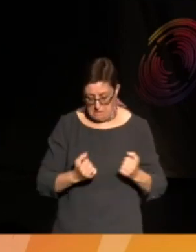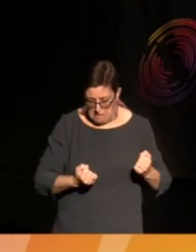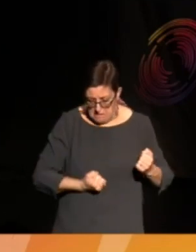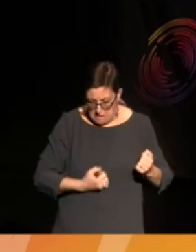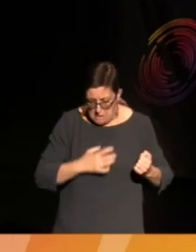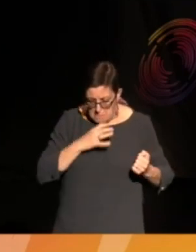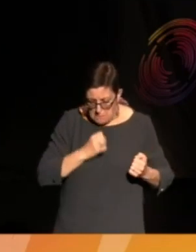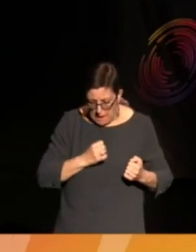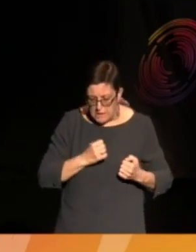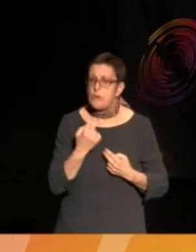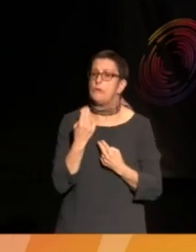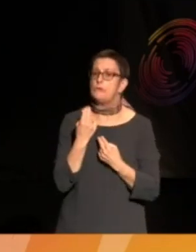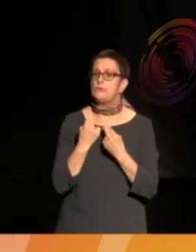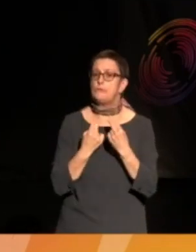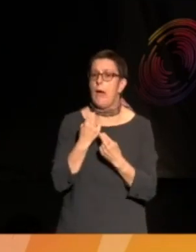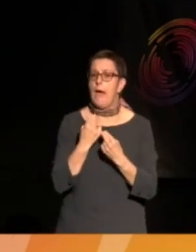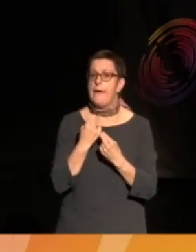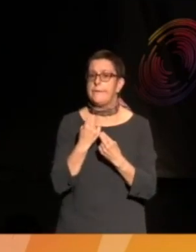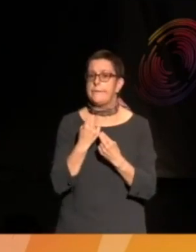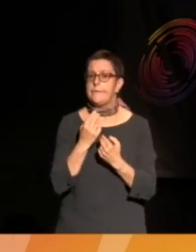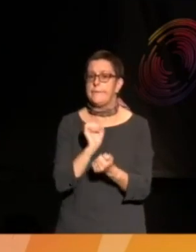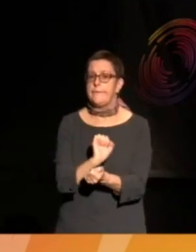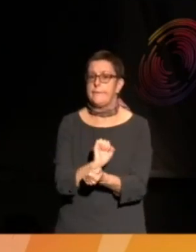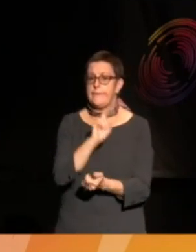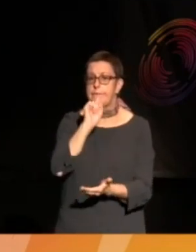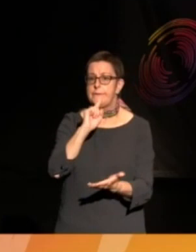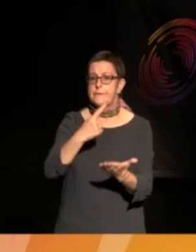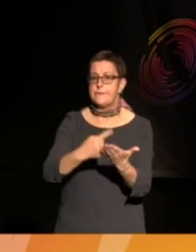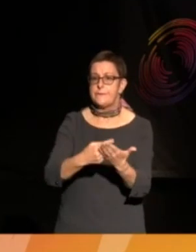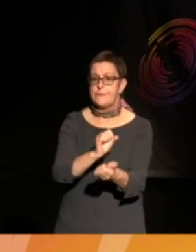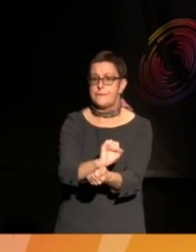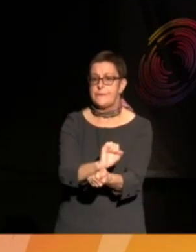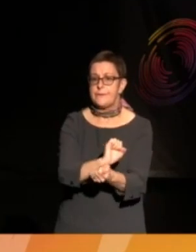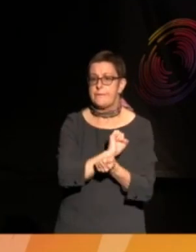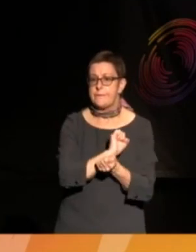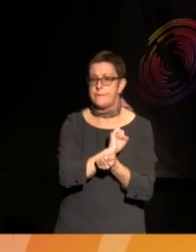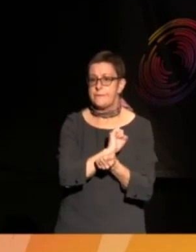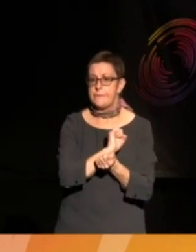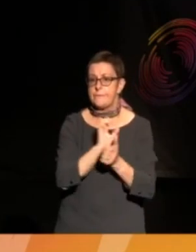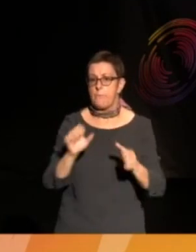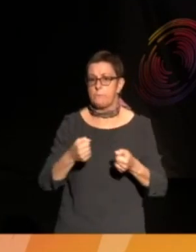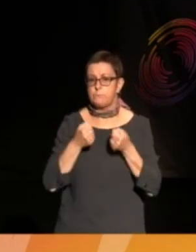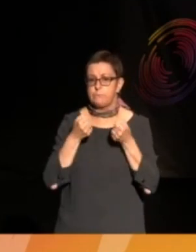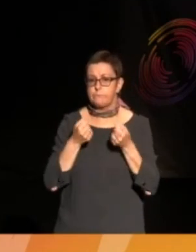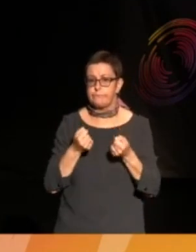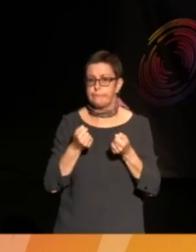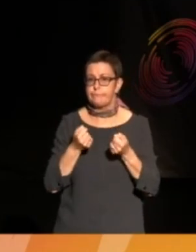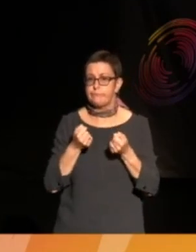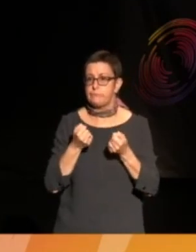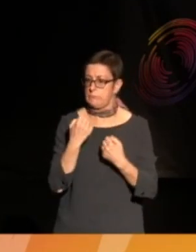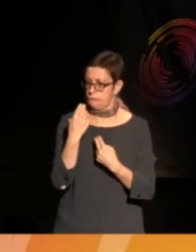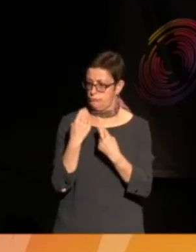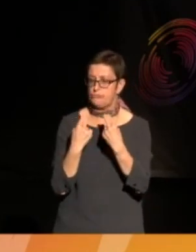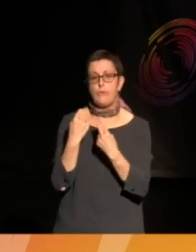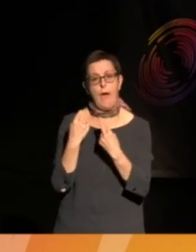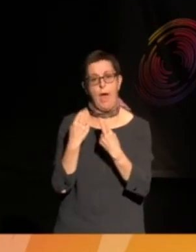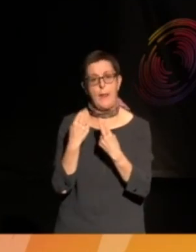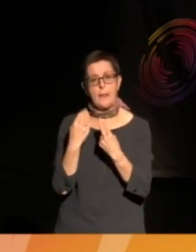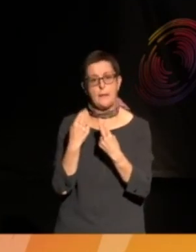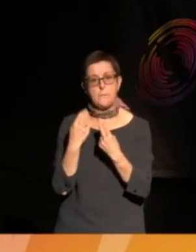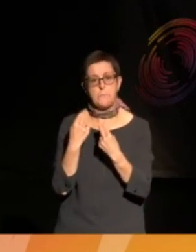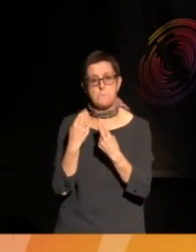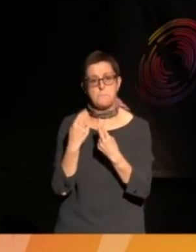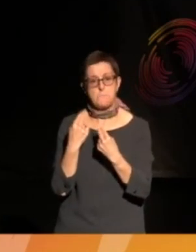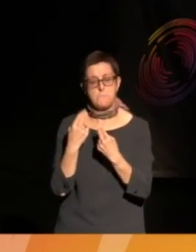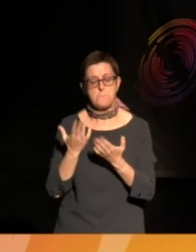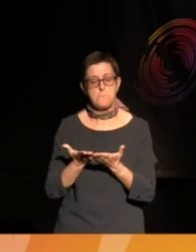man is tried, sentenced, a free trial, a fair hearing. He is led away with his